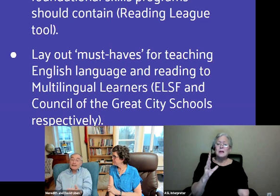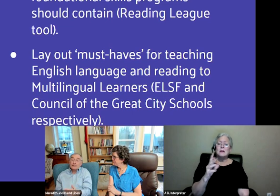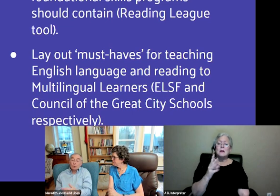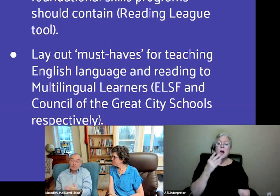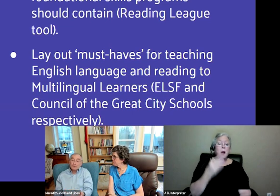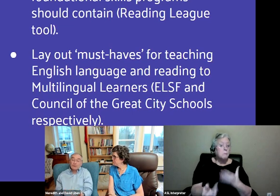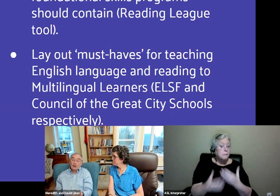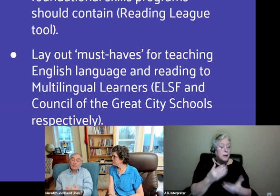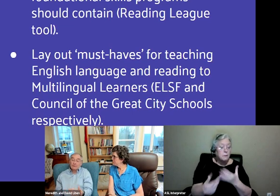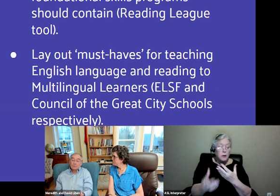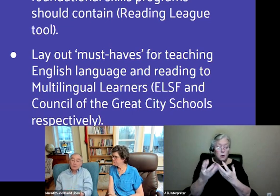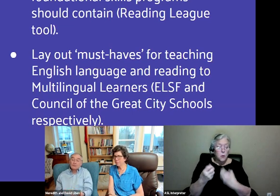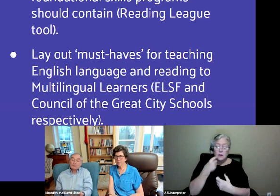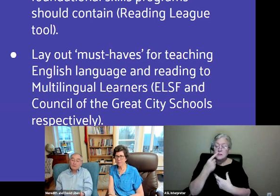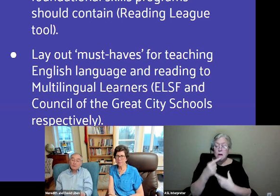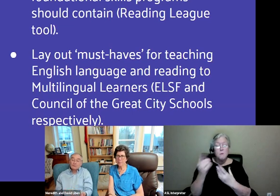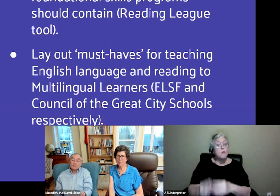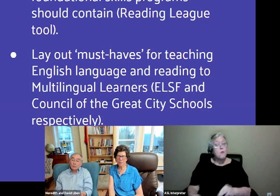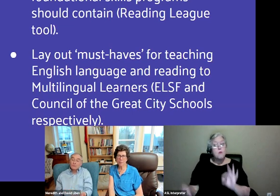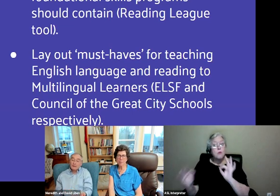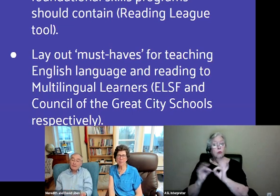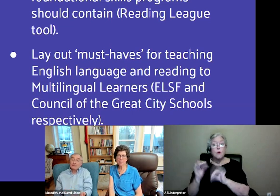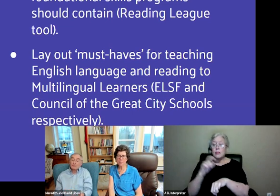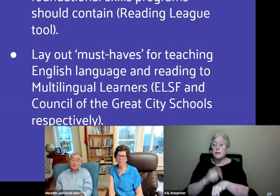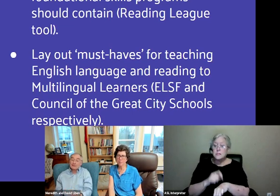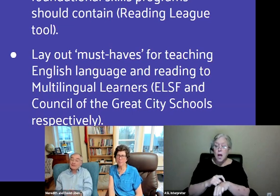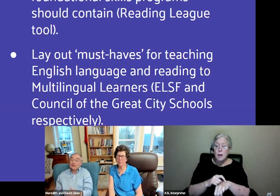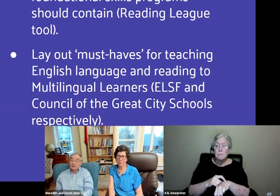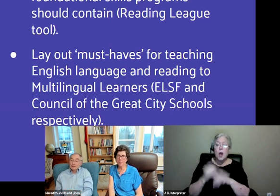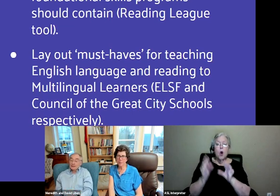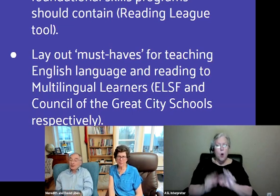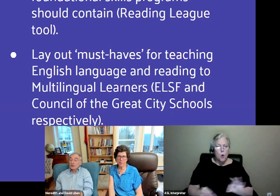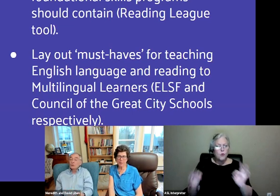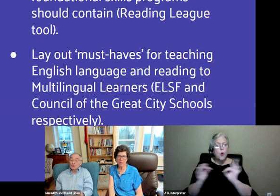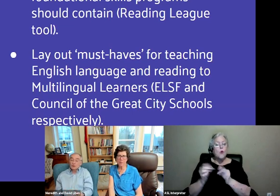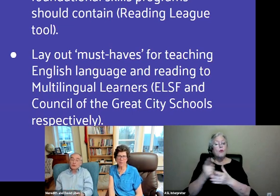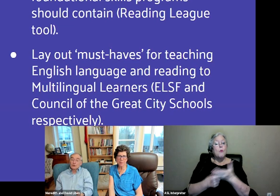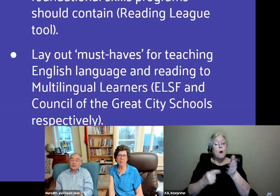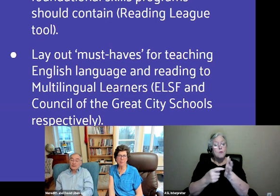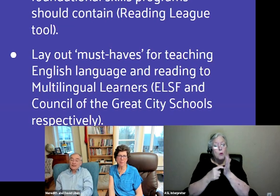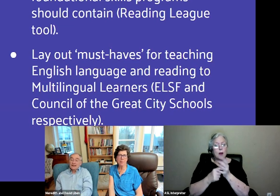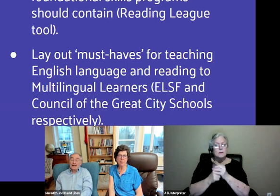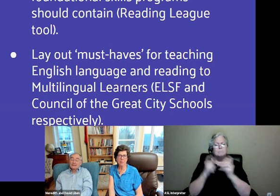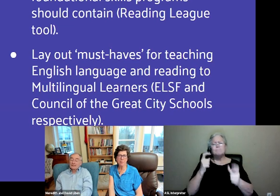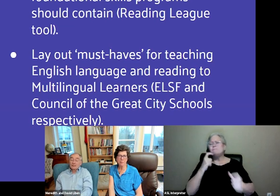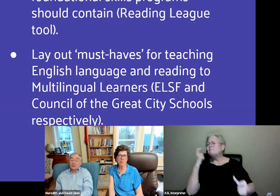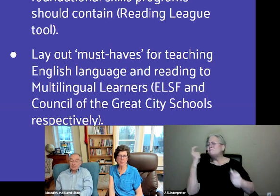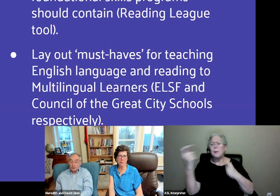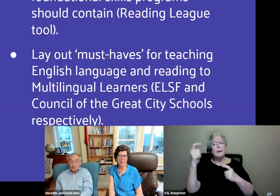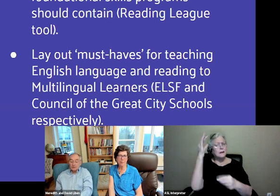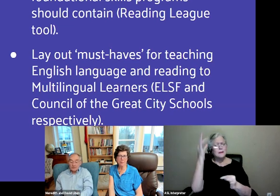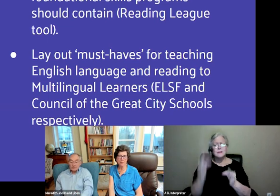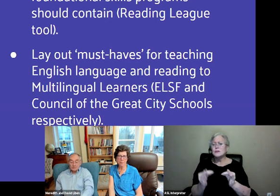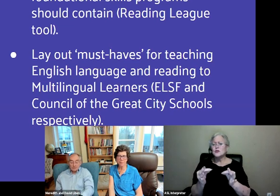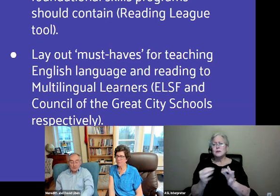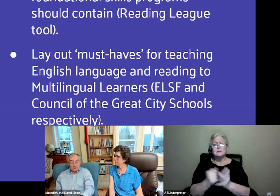want to say it's worth the time and worth the effort, because it's a huge decision. And,